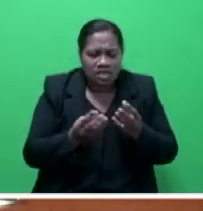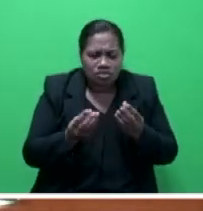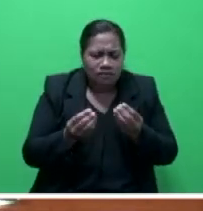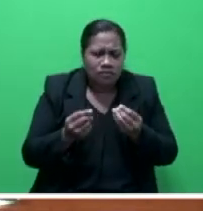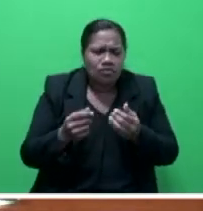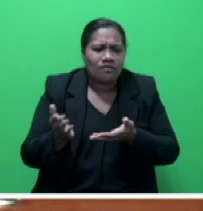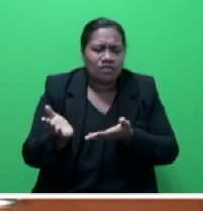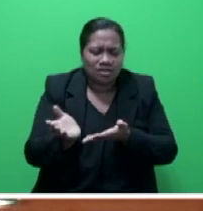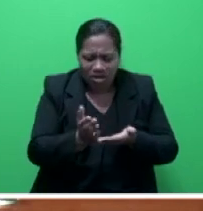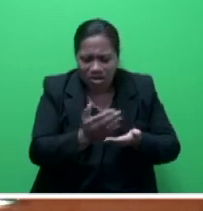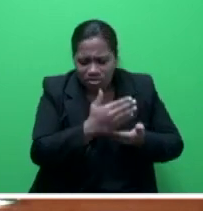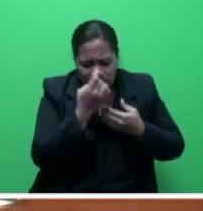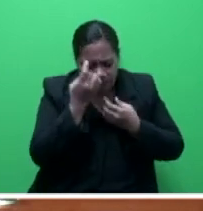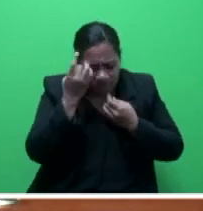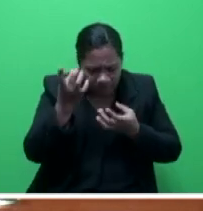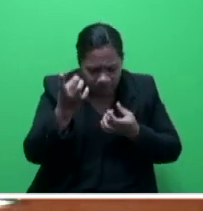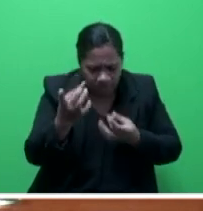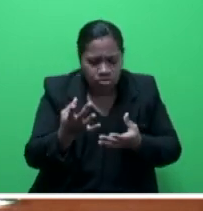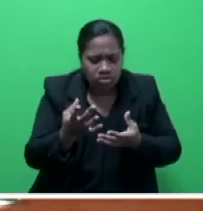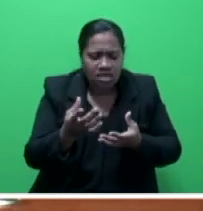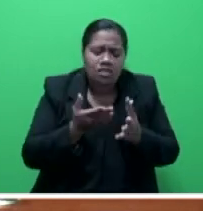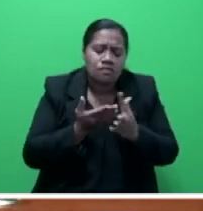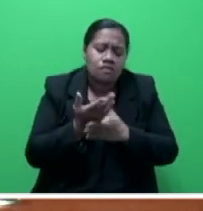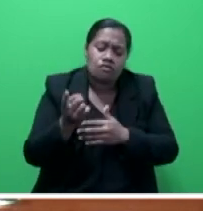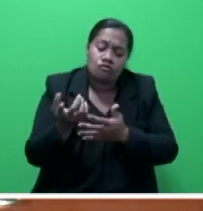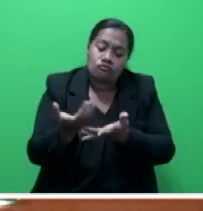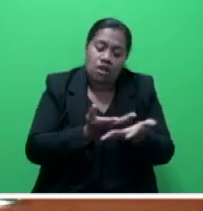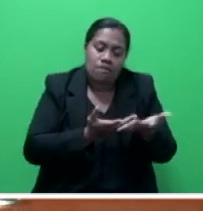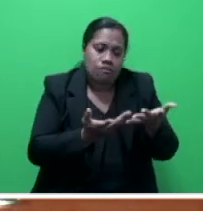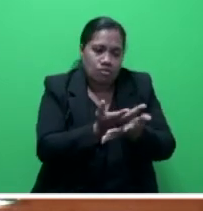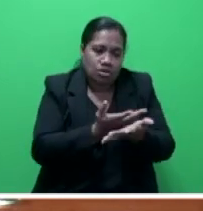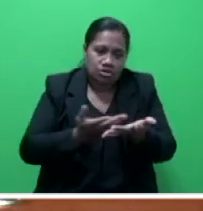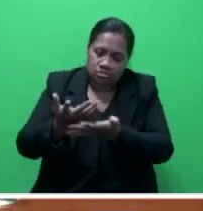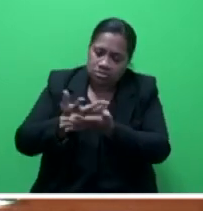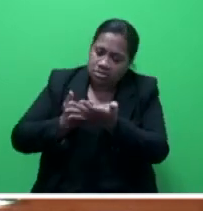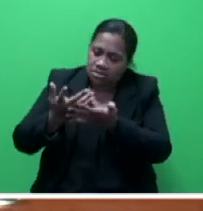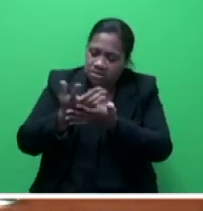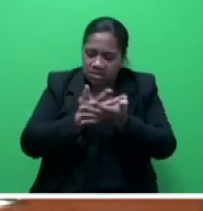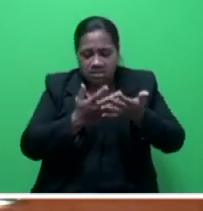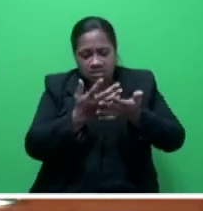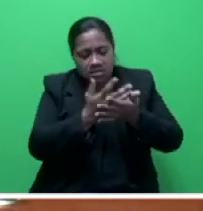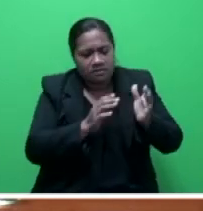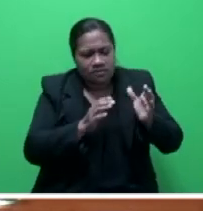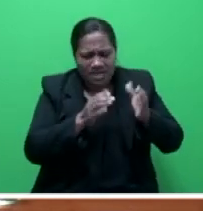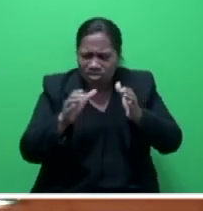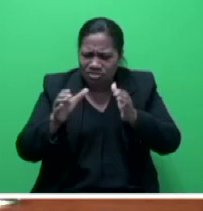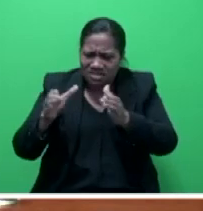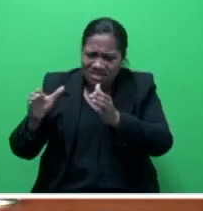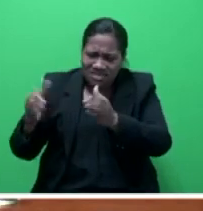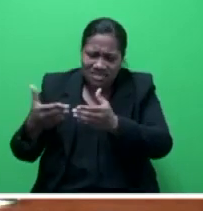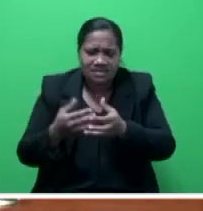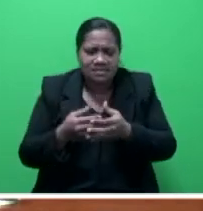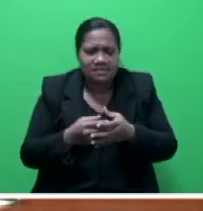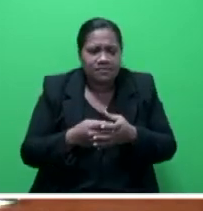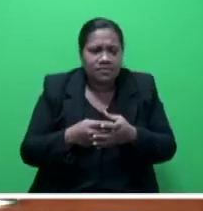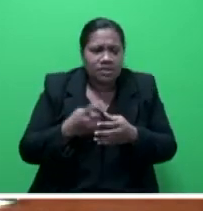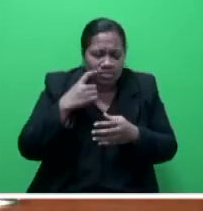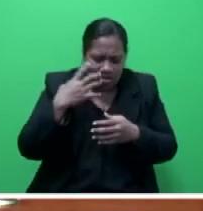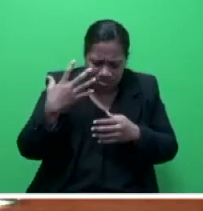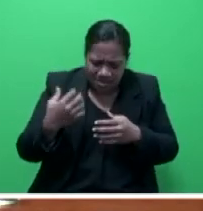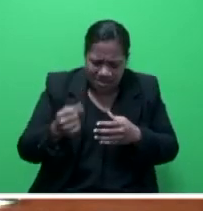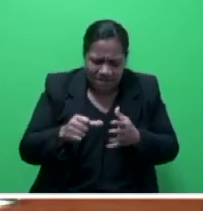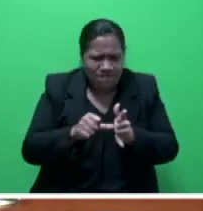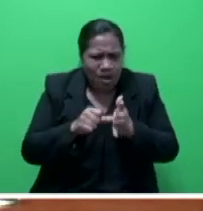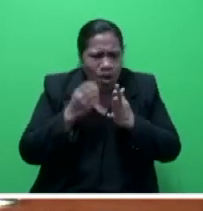geospatial information, and through collaboration with stakeholder agencies on digitizing of hard copy data sets